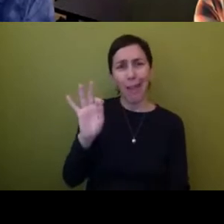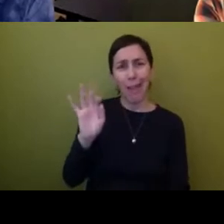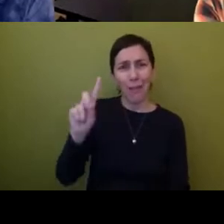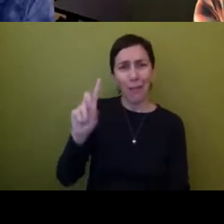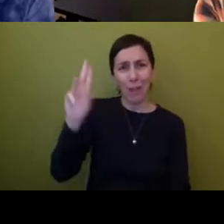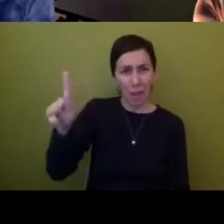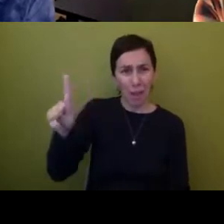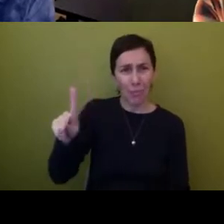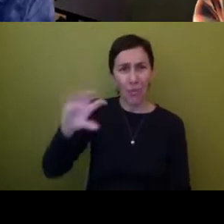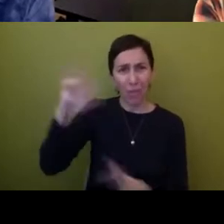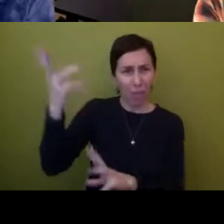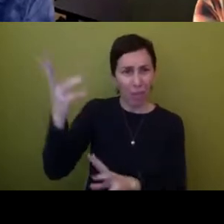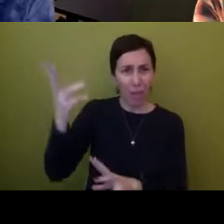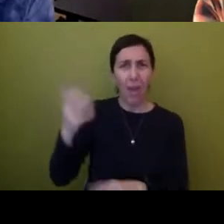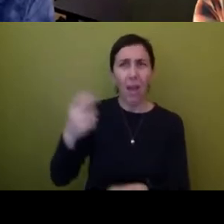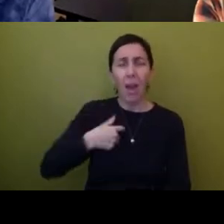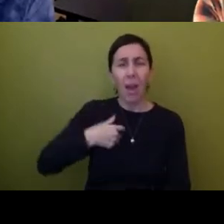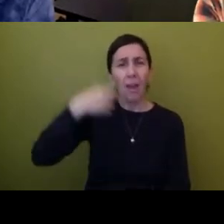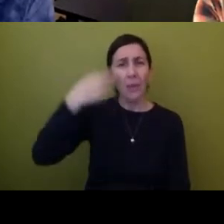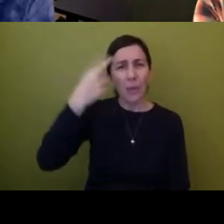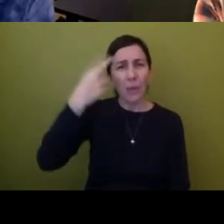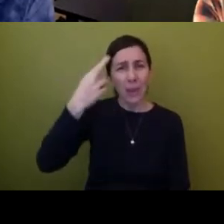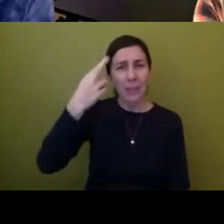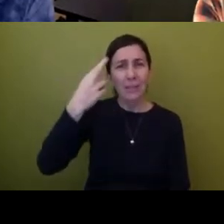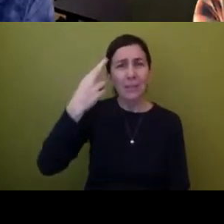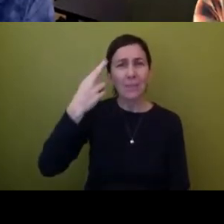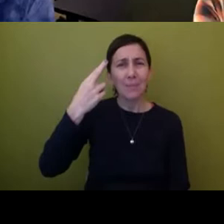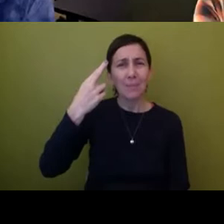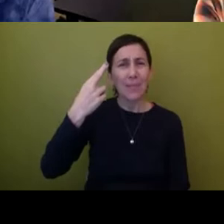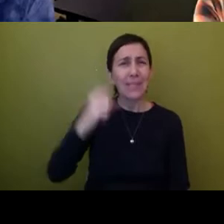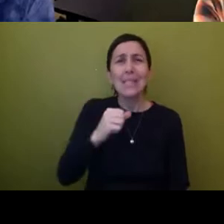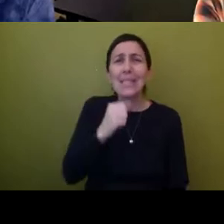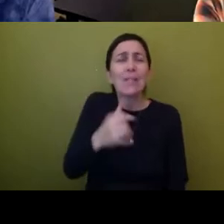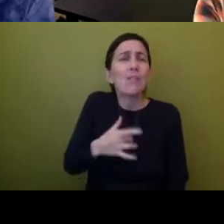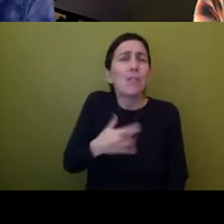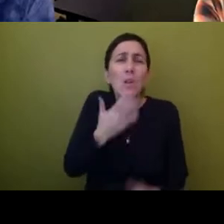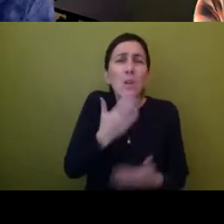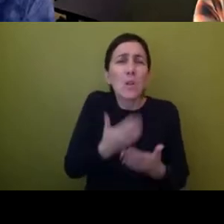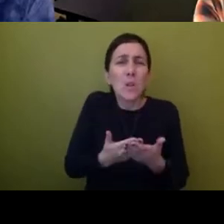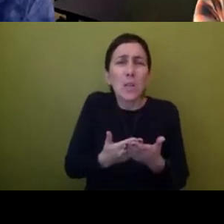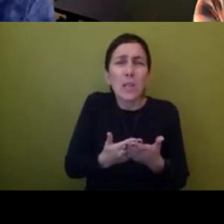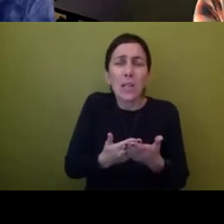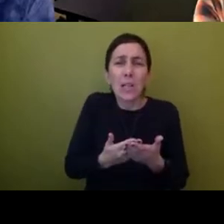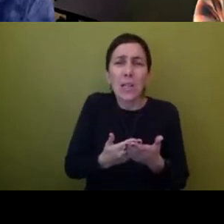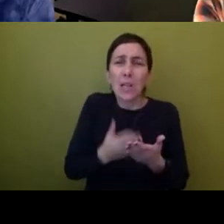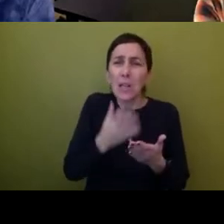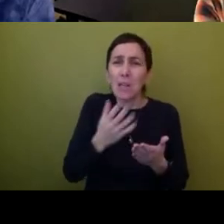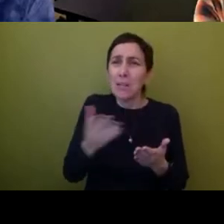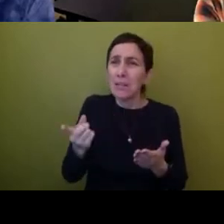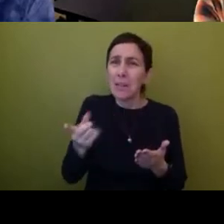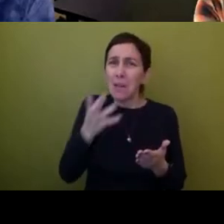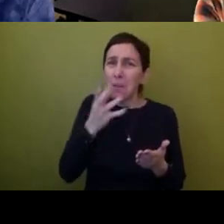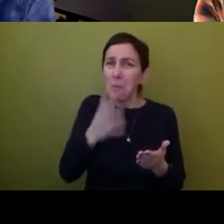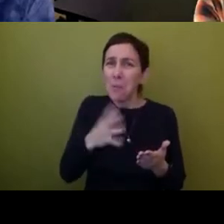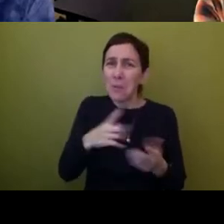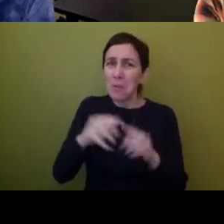Like, oh, I realized that was not, uh, that didn't feel good. And so when I was, uh, picked up by the museum staff the